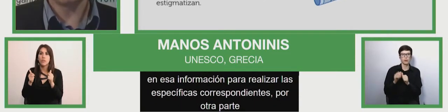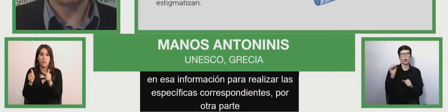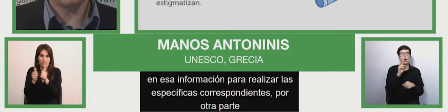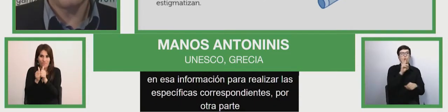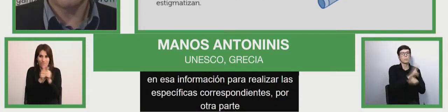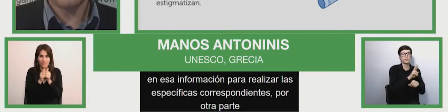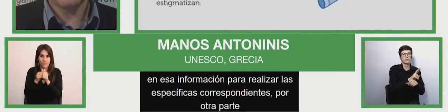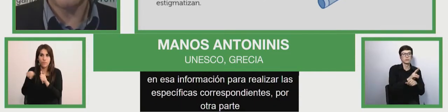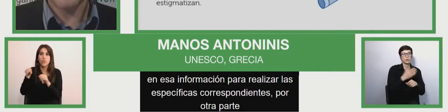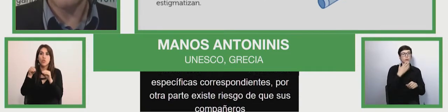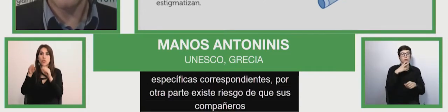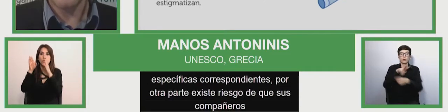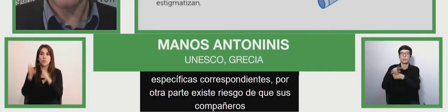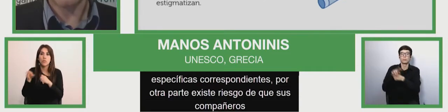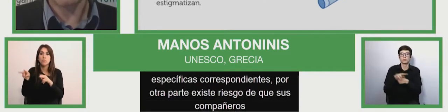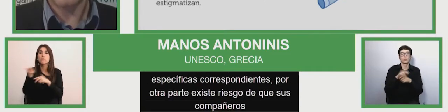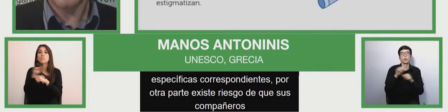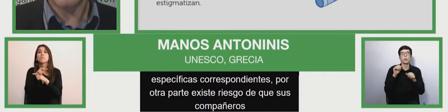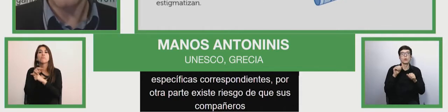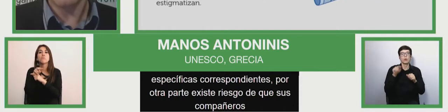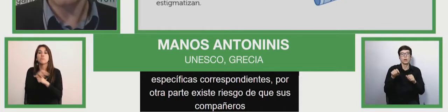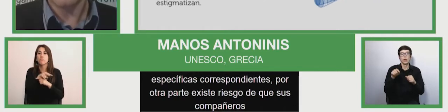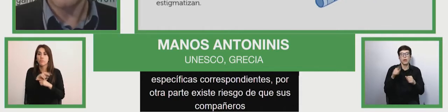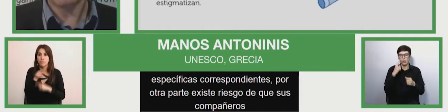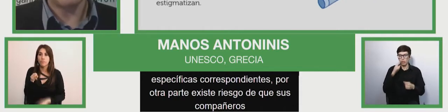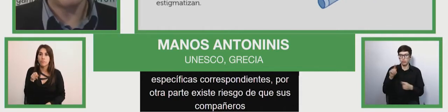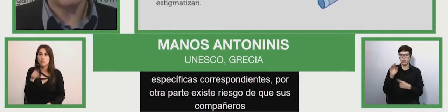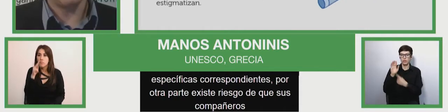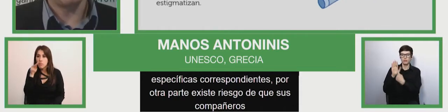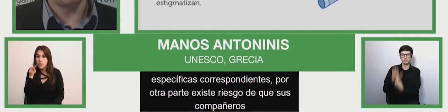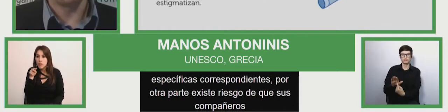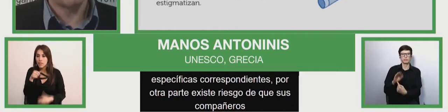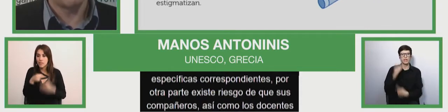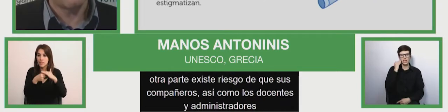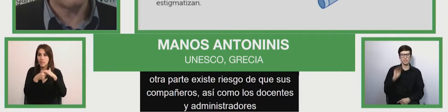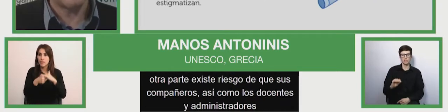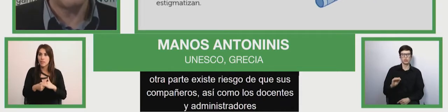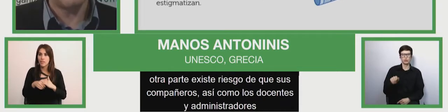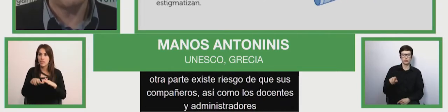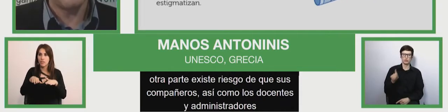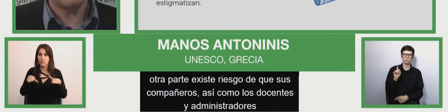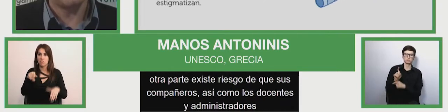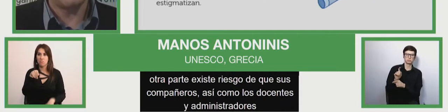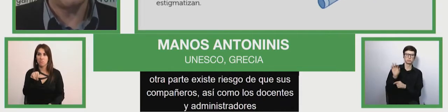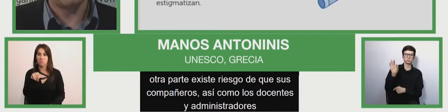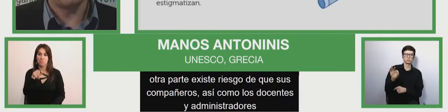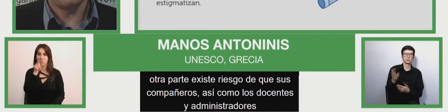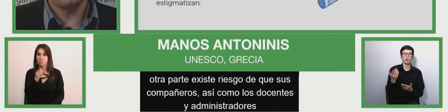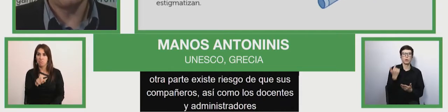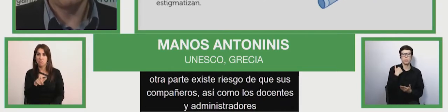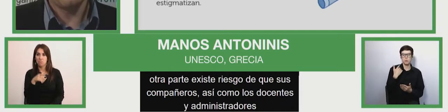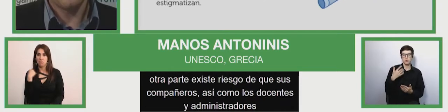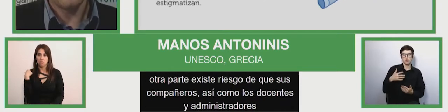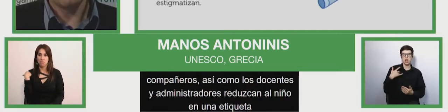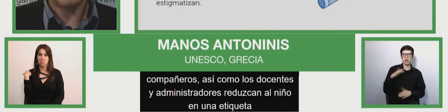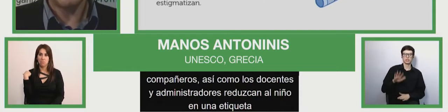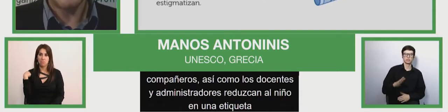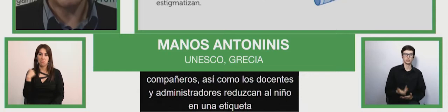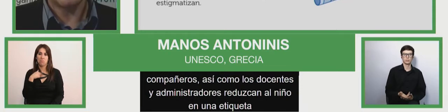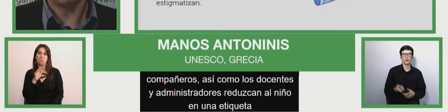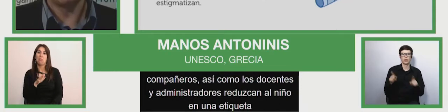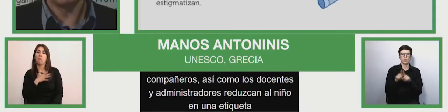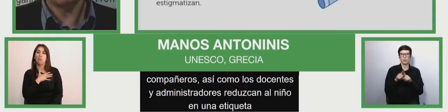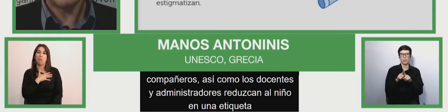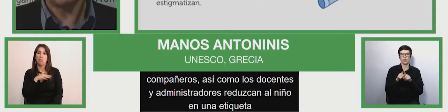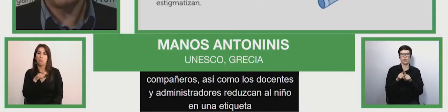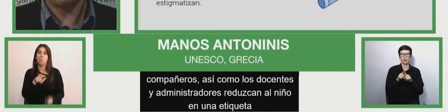reduce the child to a label. They behave in such a way, according to the label, which gets